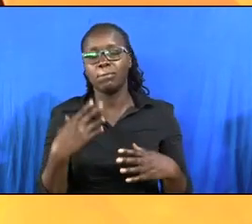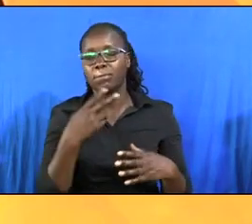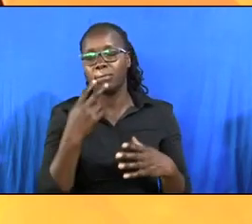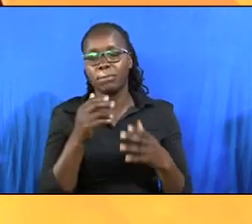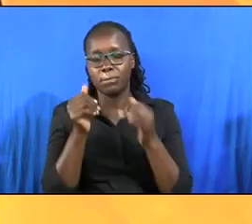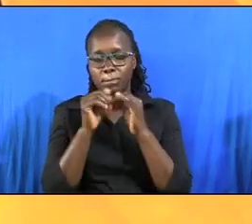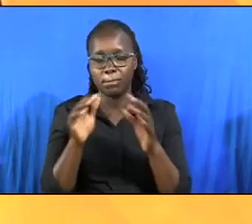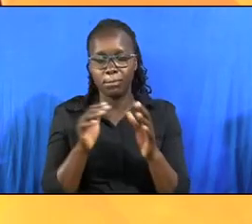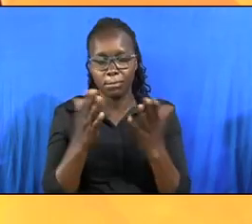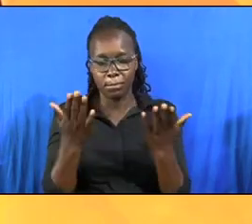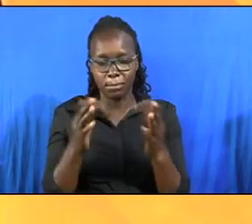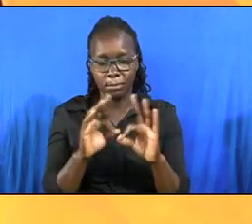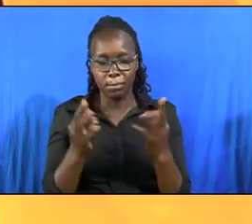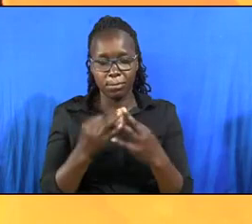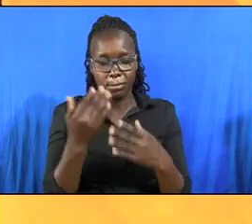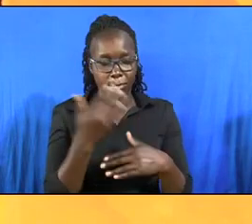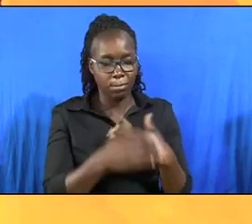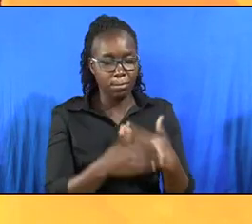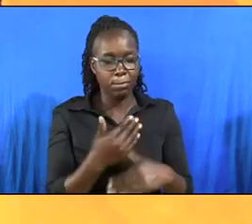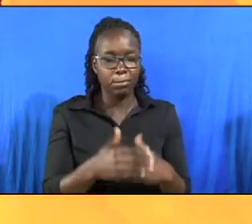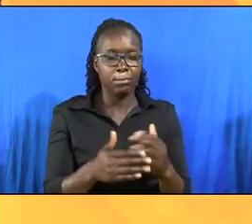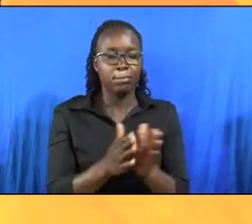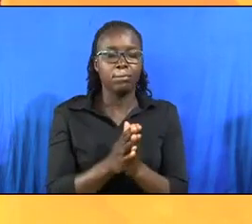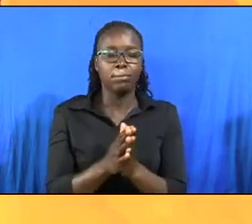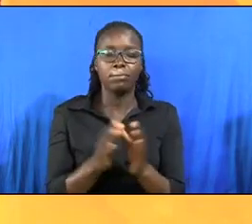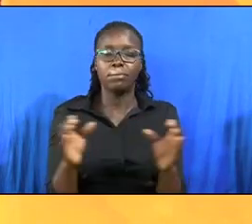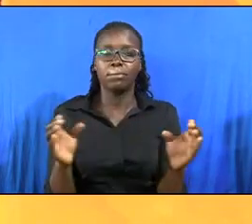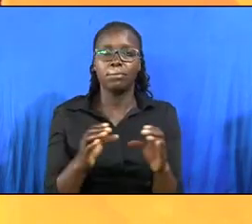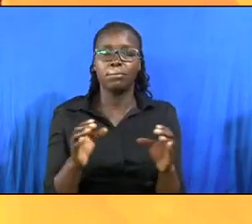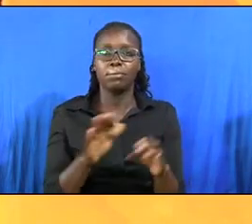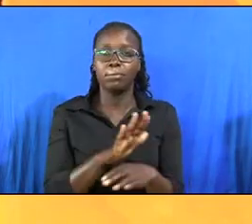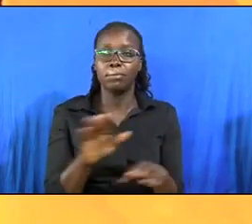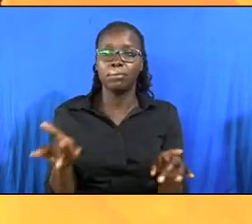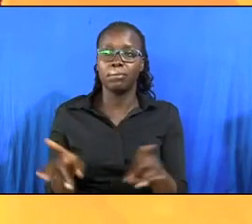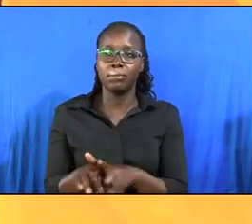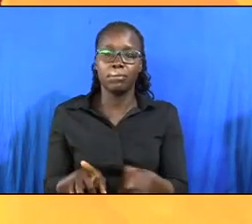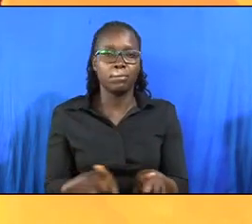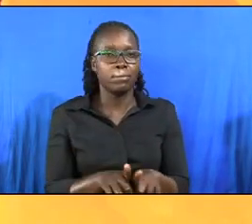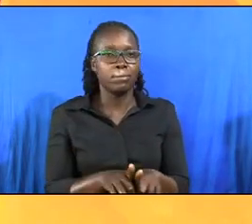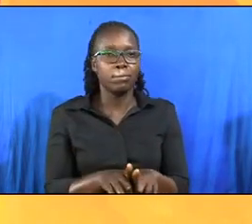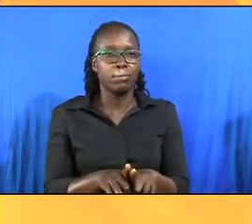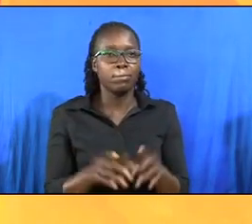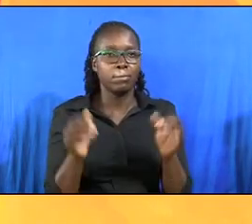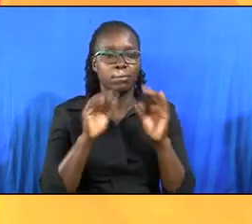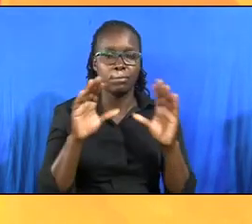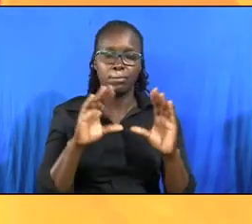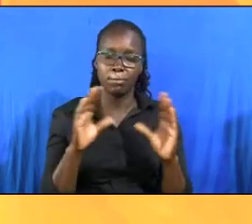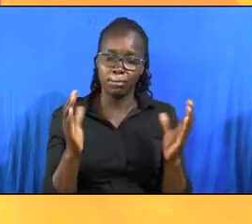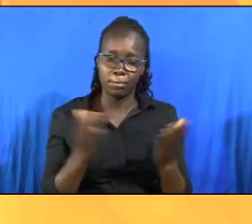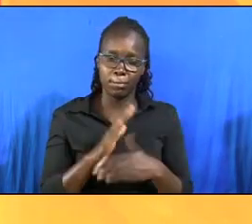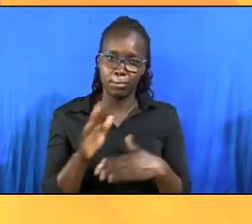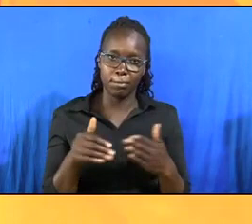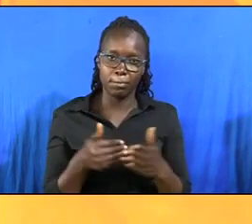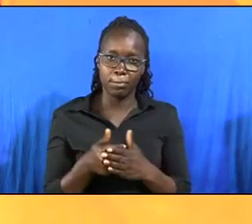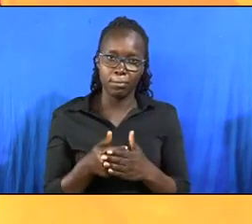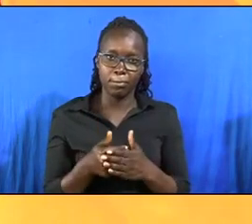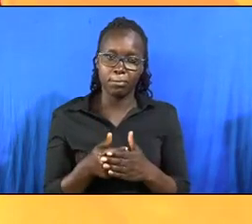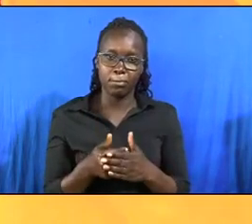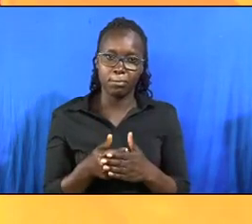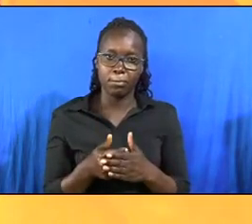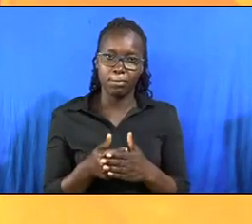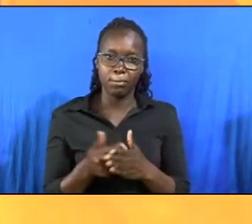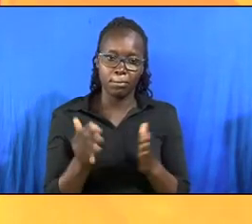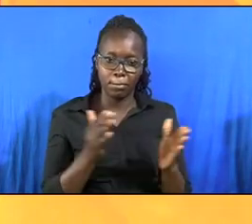families and blessing to the neighborhoods and blessing to their community and even blessing to the entire world. And above all,